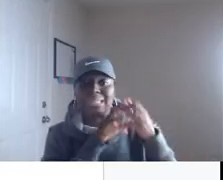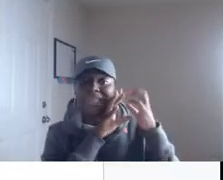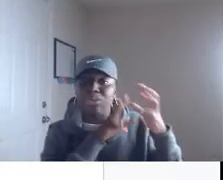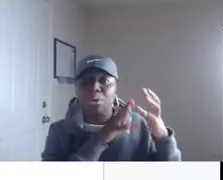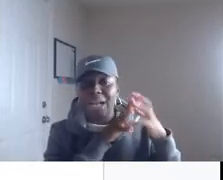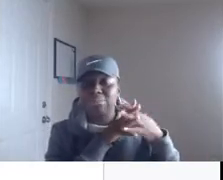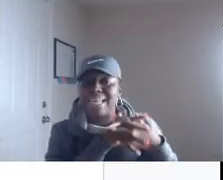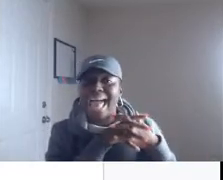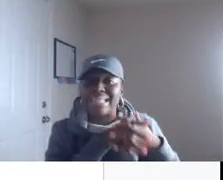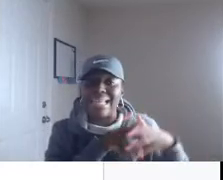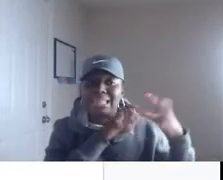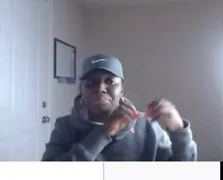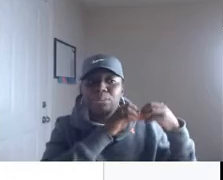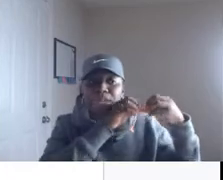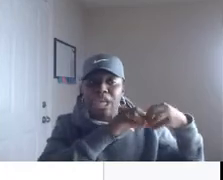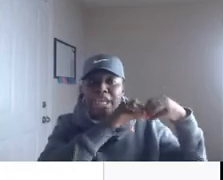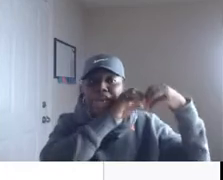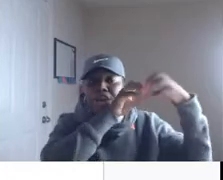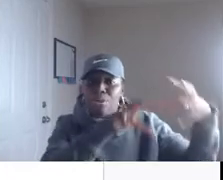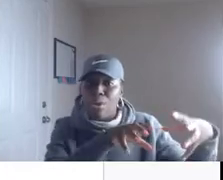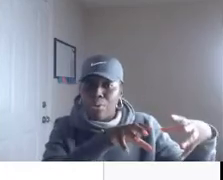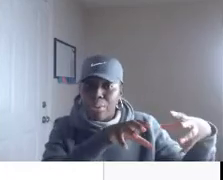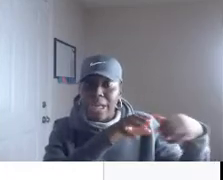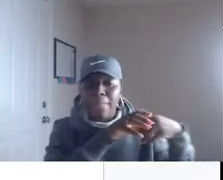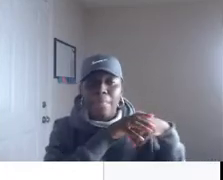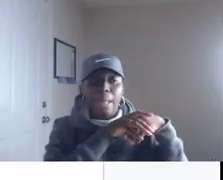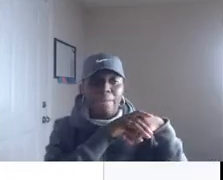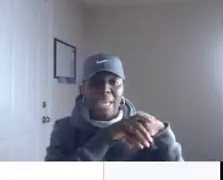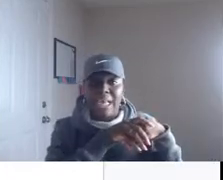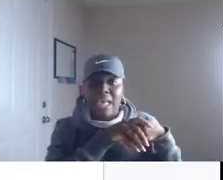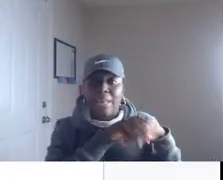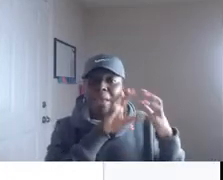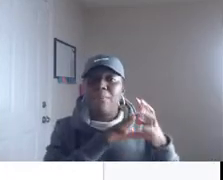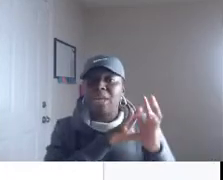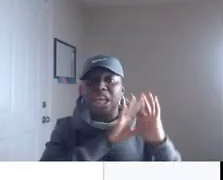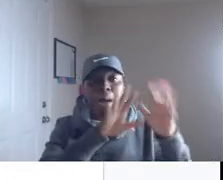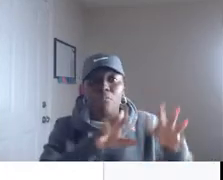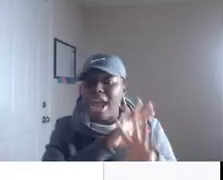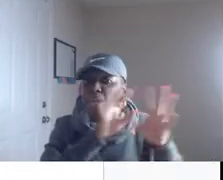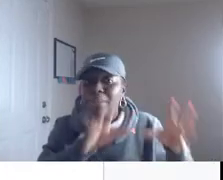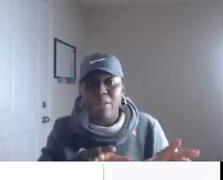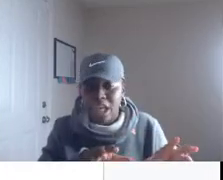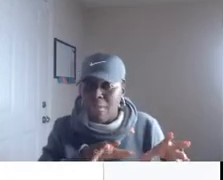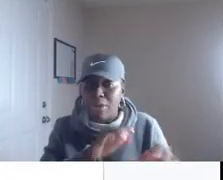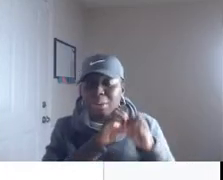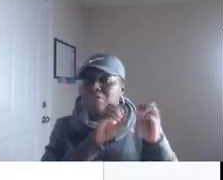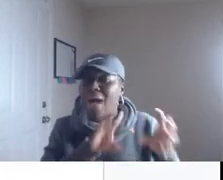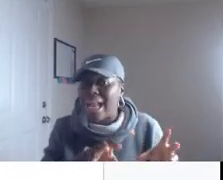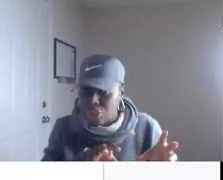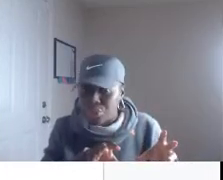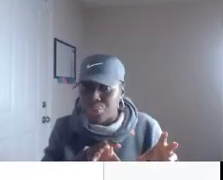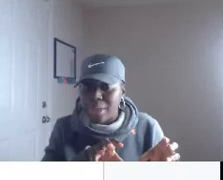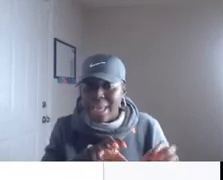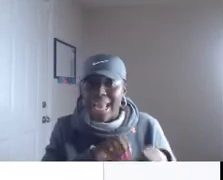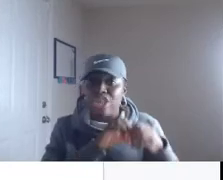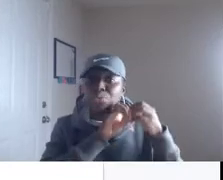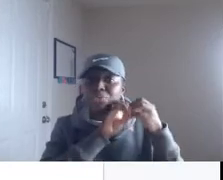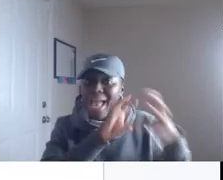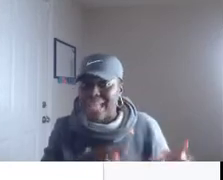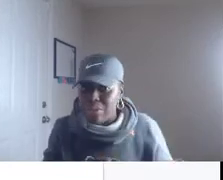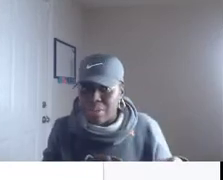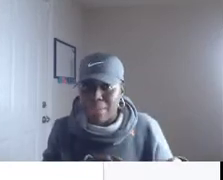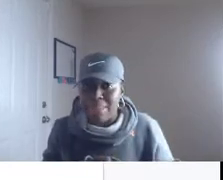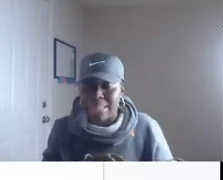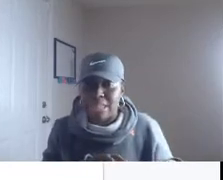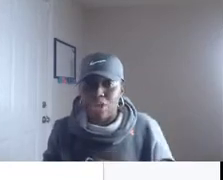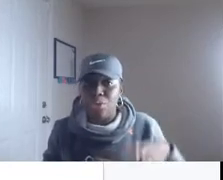like notarize is because notarize already has it's built-in notary meaning people can come random people can come there and find you and you